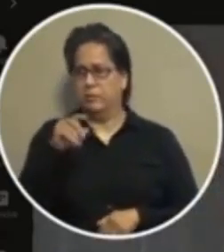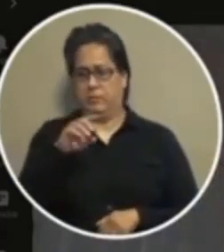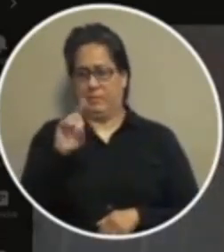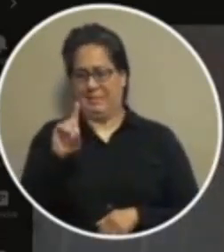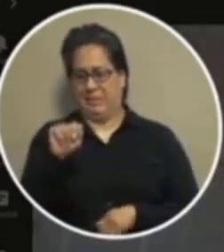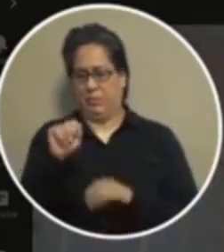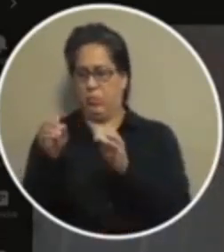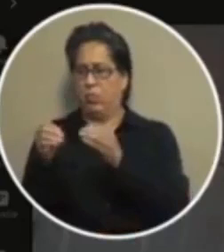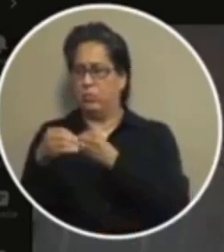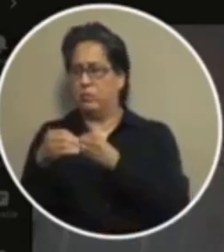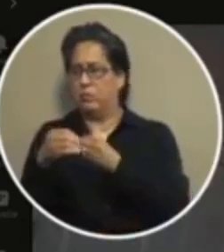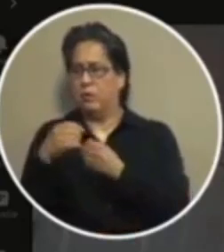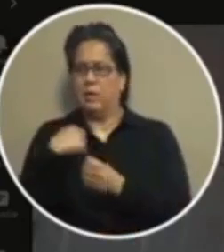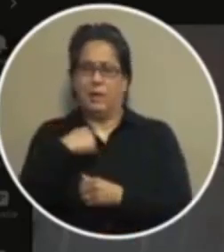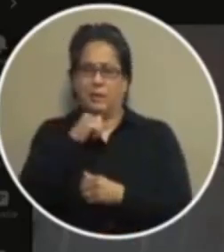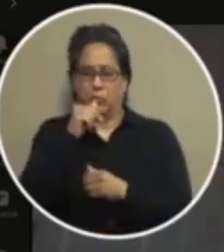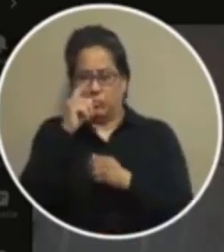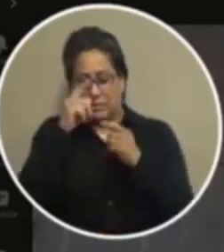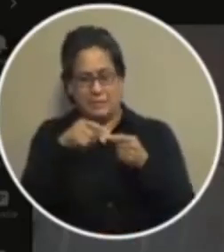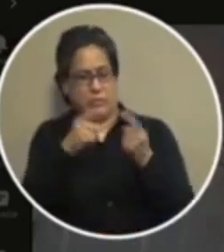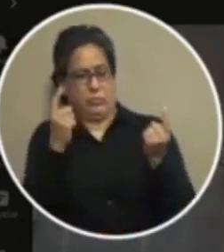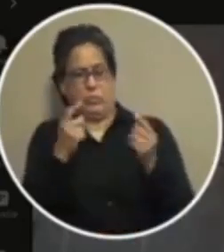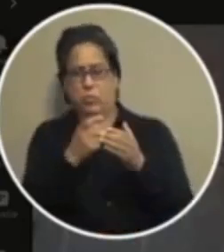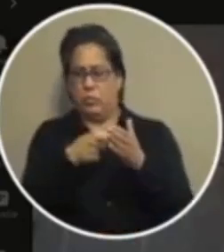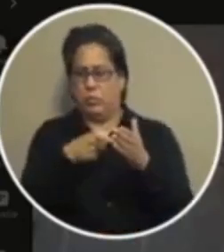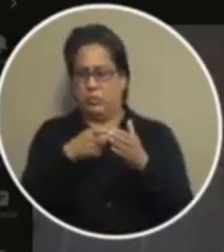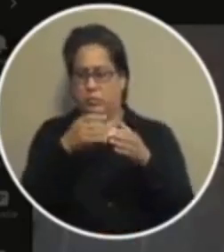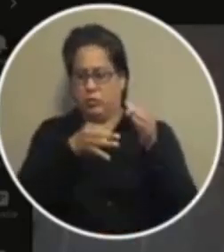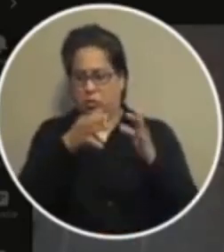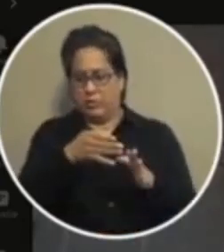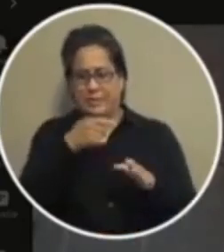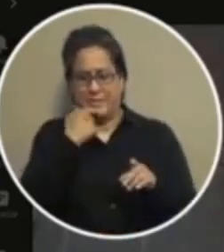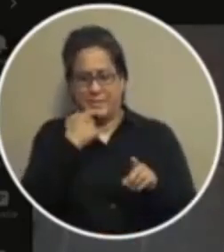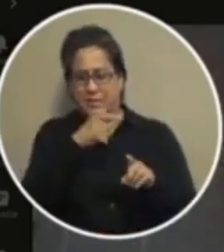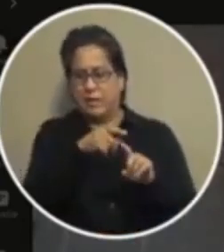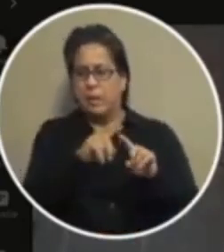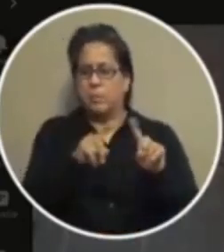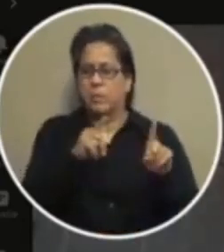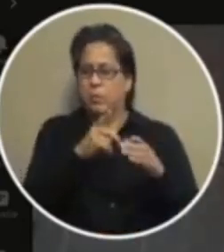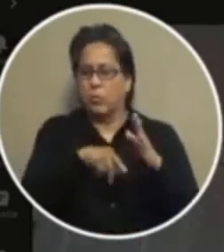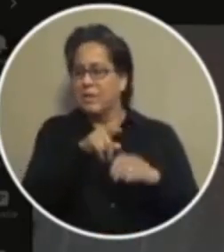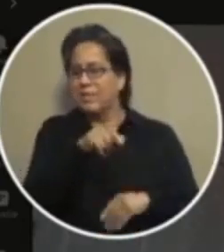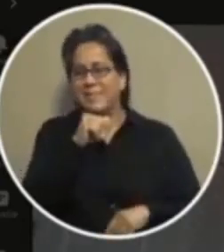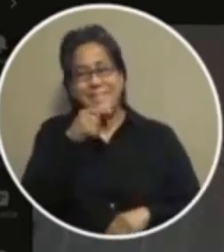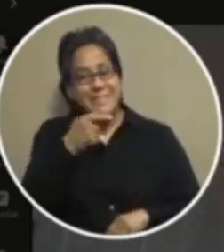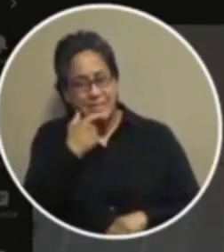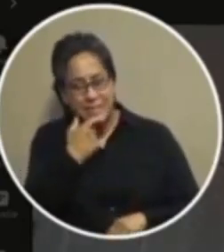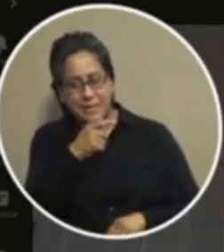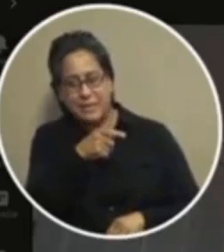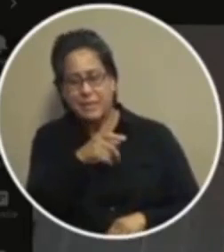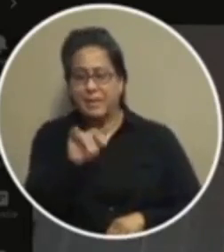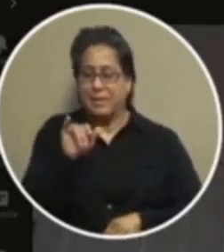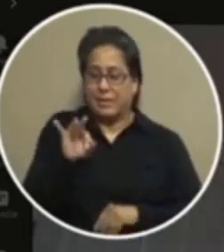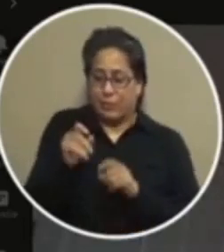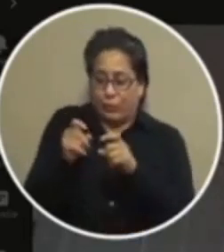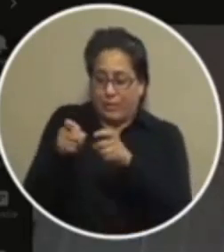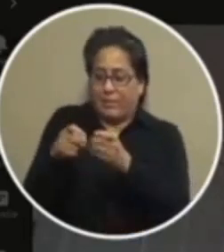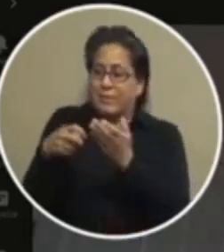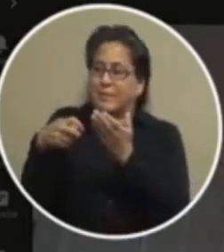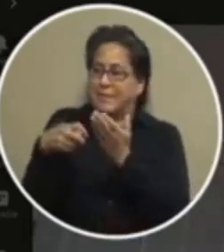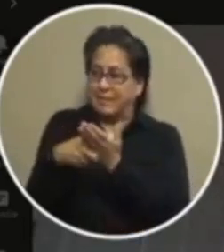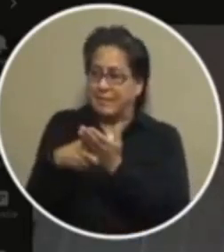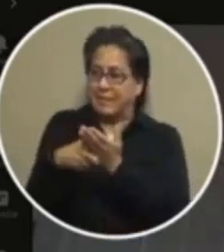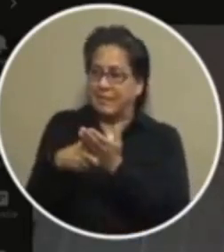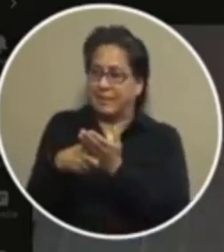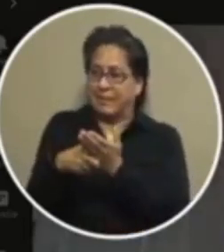in a lot of ways i don't disagree with what judge morales is saying but what he doesn't tell you is if you issue a ticket